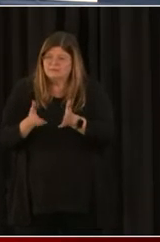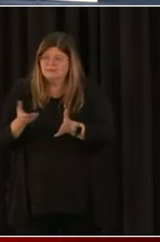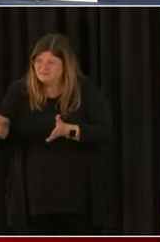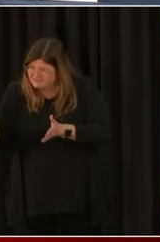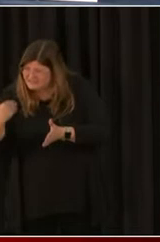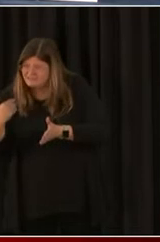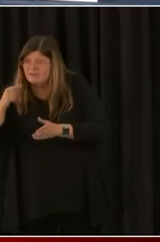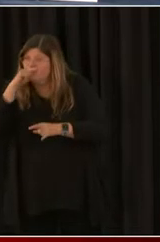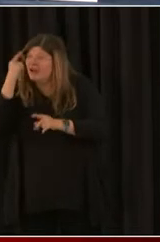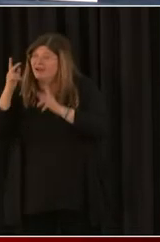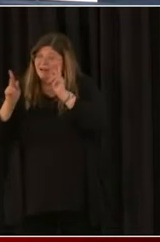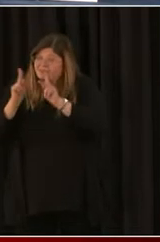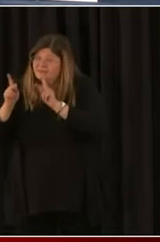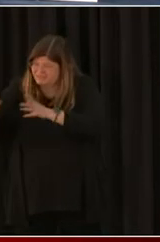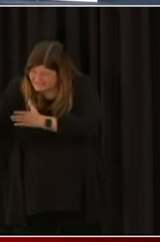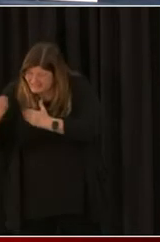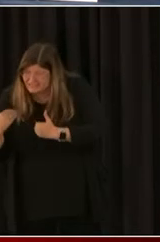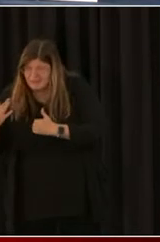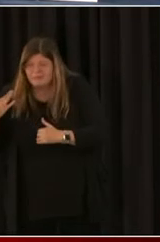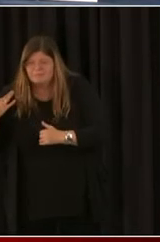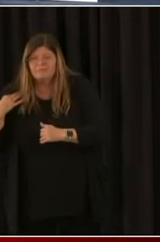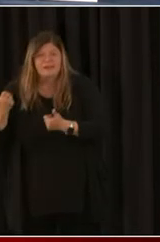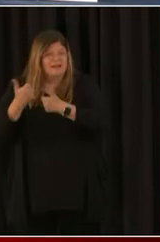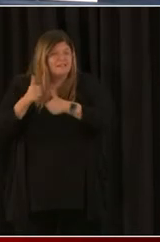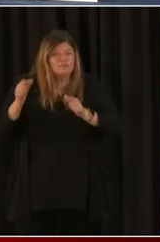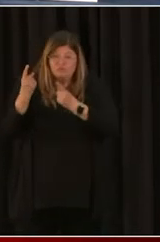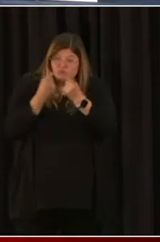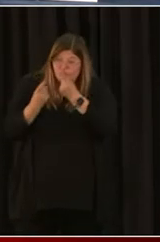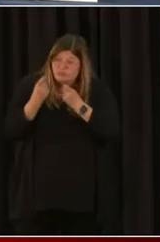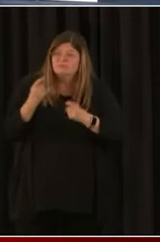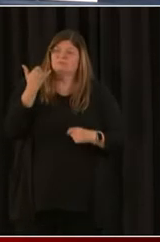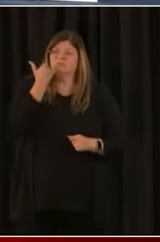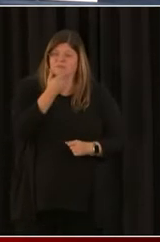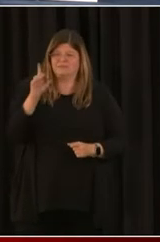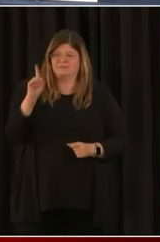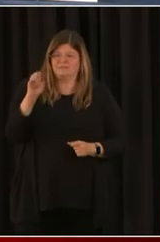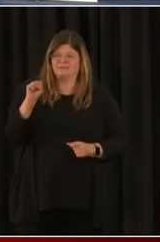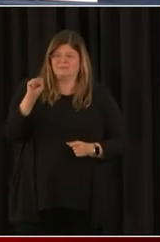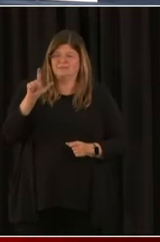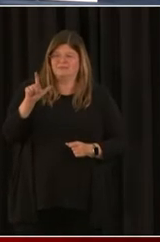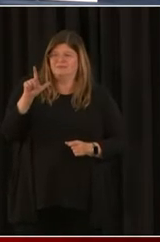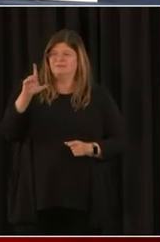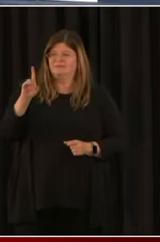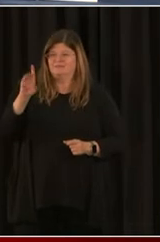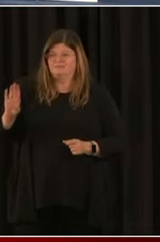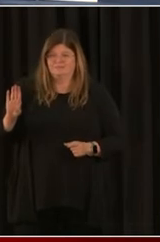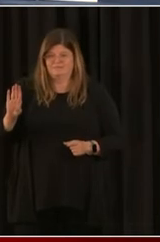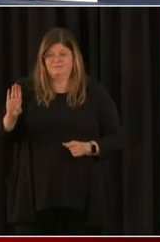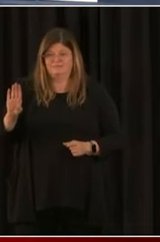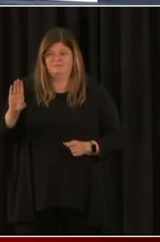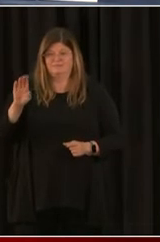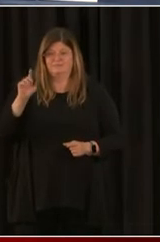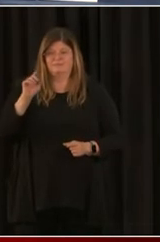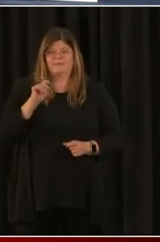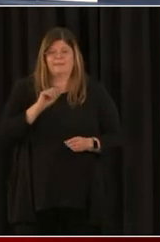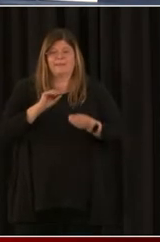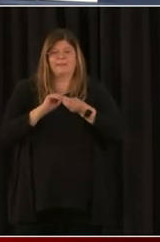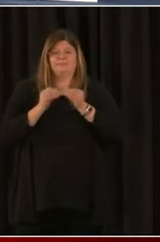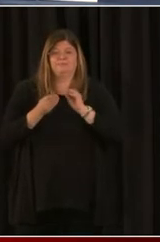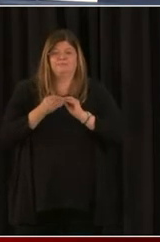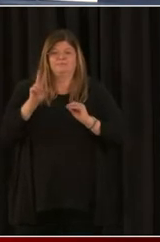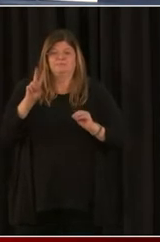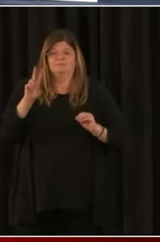you want to know someplace else to look, again, call DSLBD, 727-3900, select option 7.